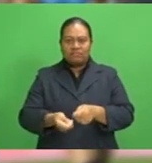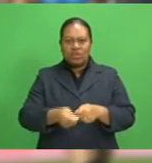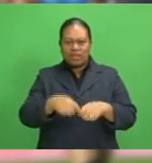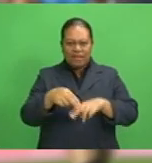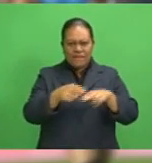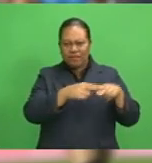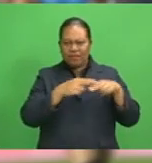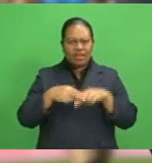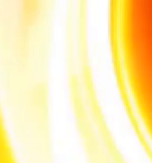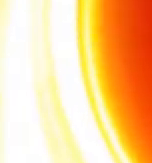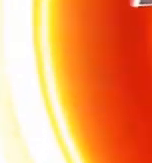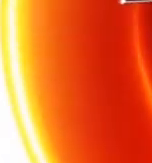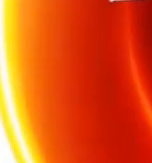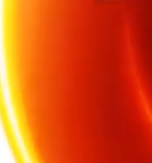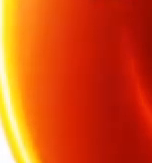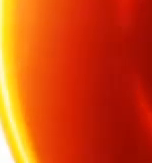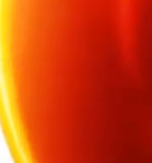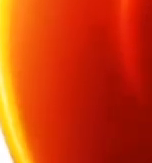Sotutu.